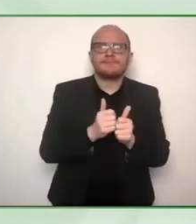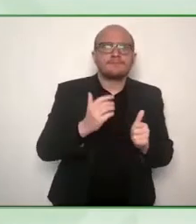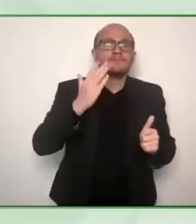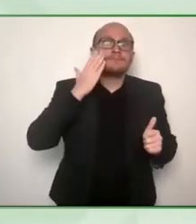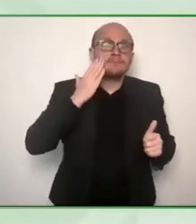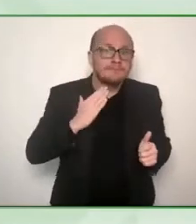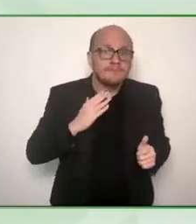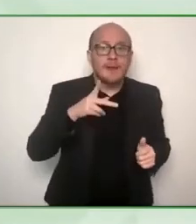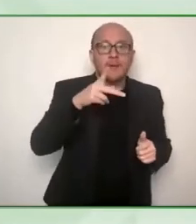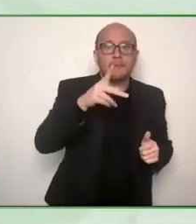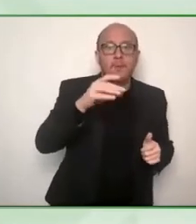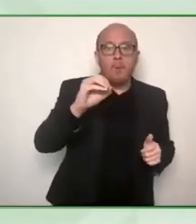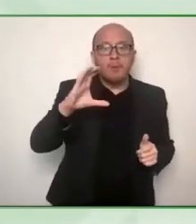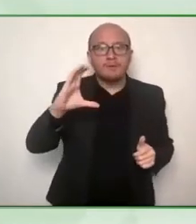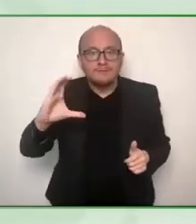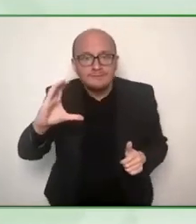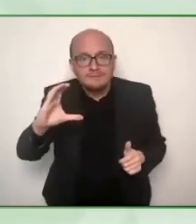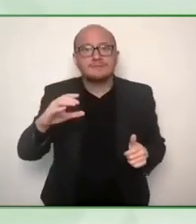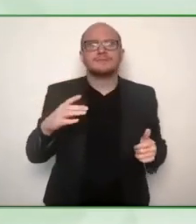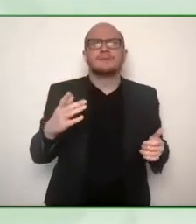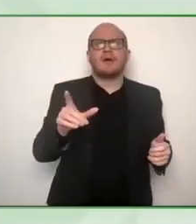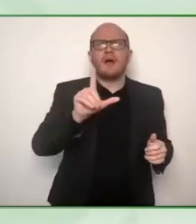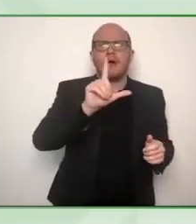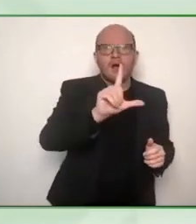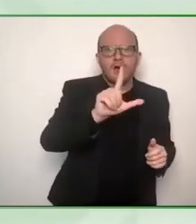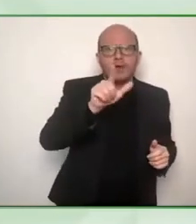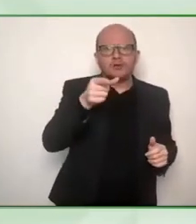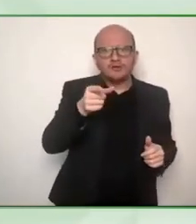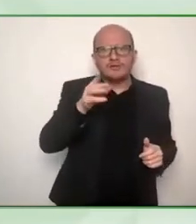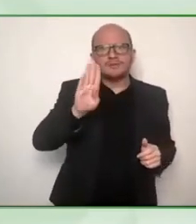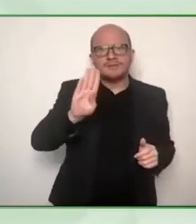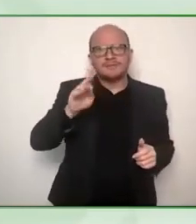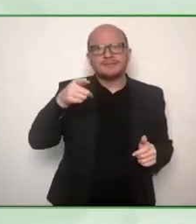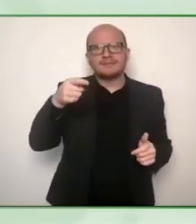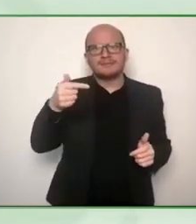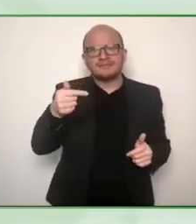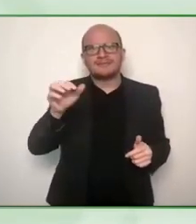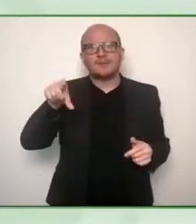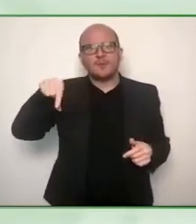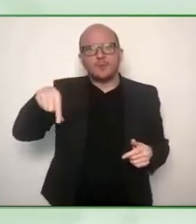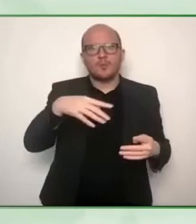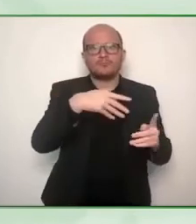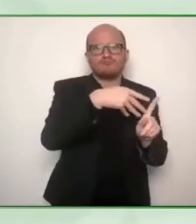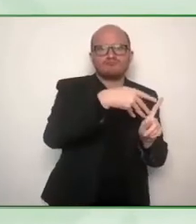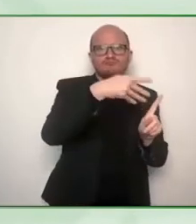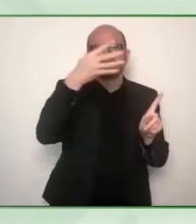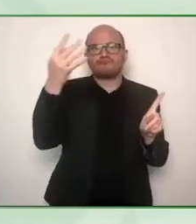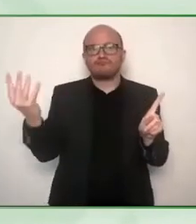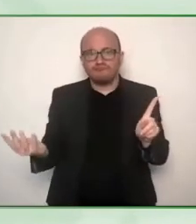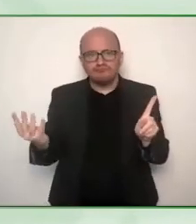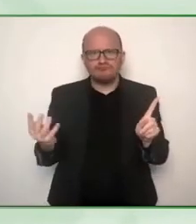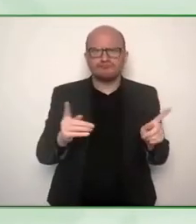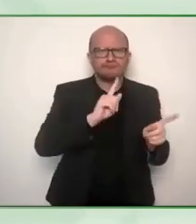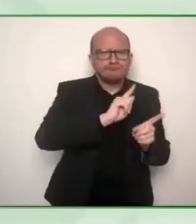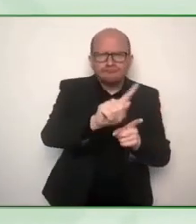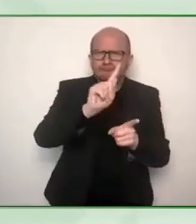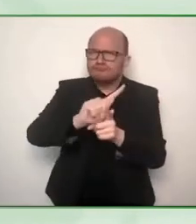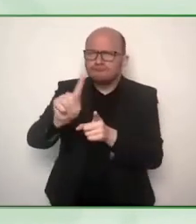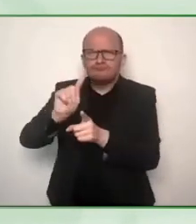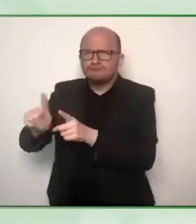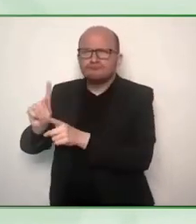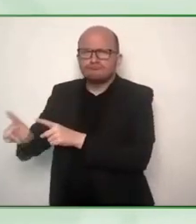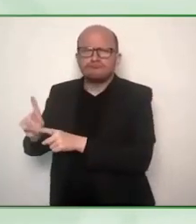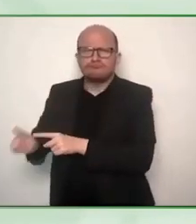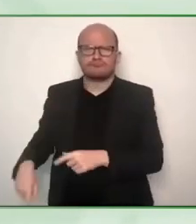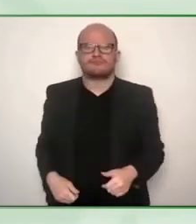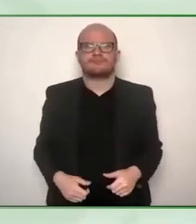bold and badass they are I can't wait to see what they're going to bring for the future great Jennifer with those absolutely stirring